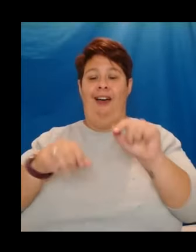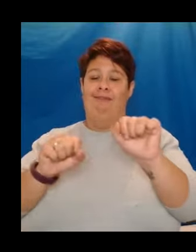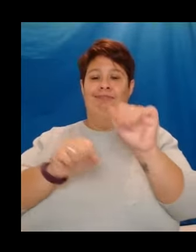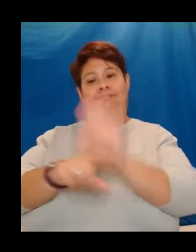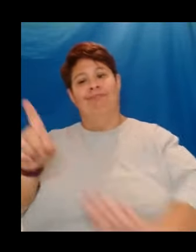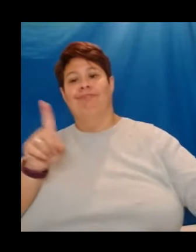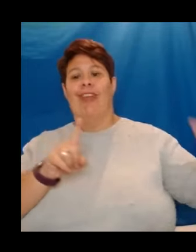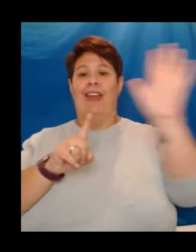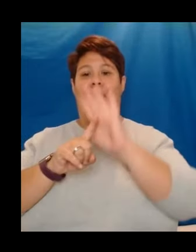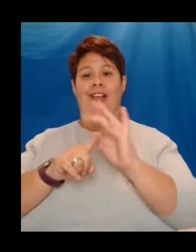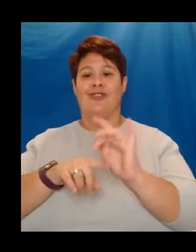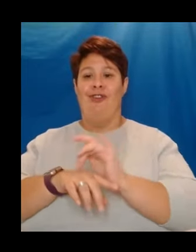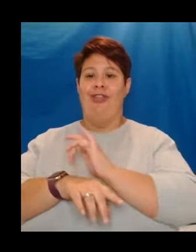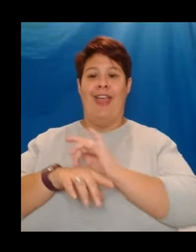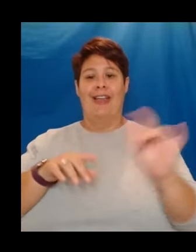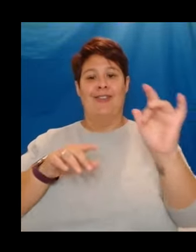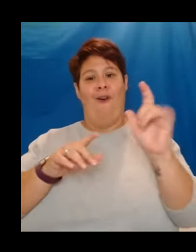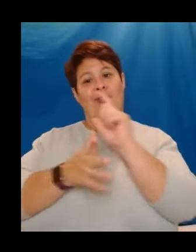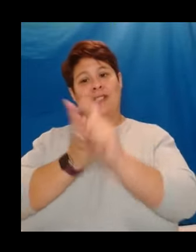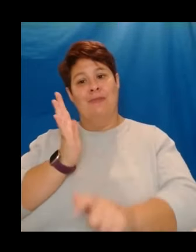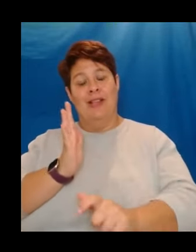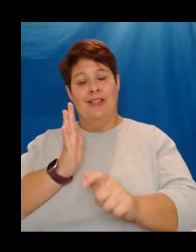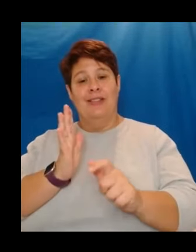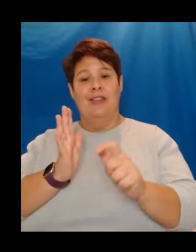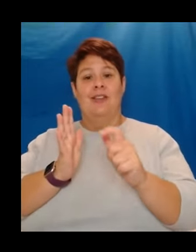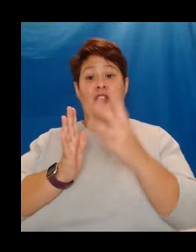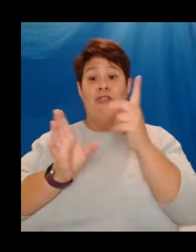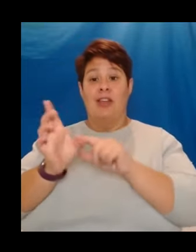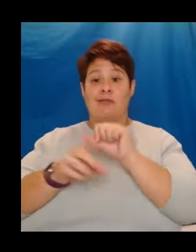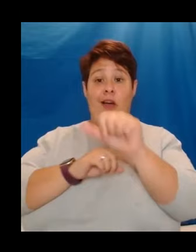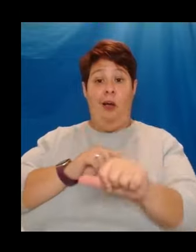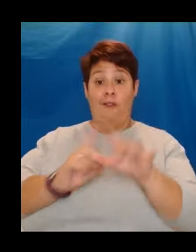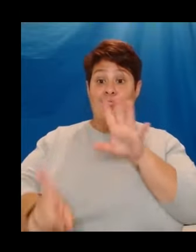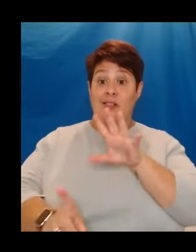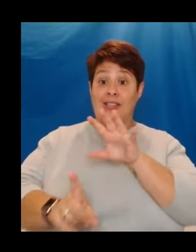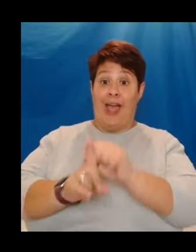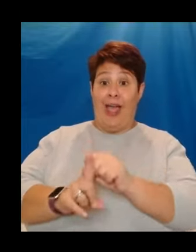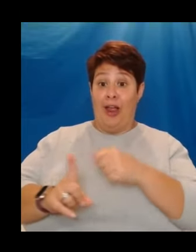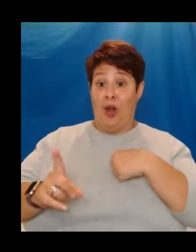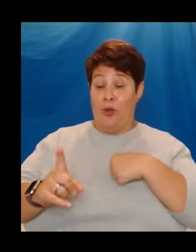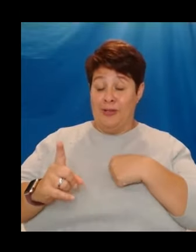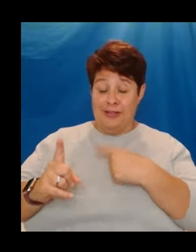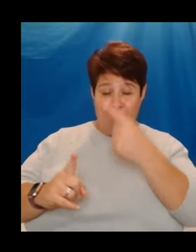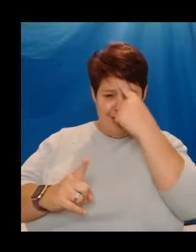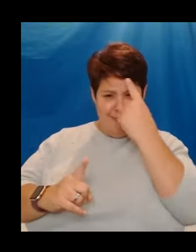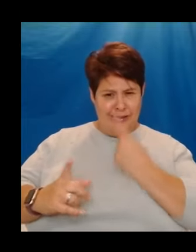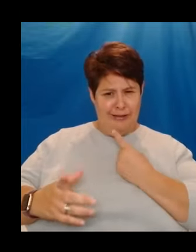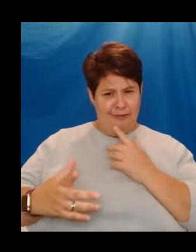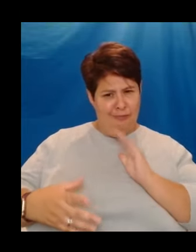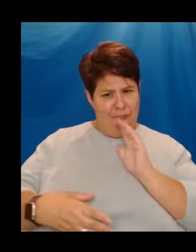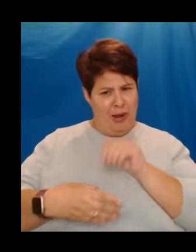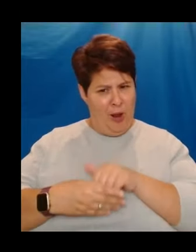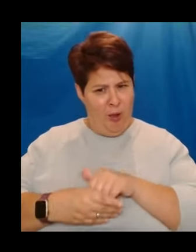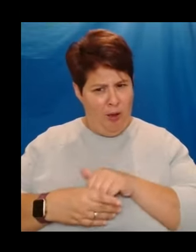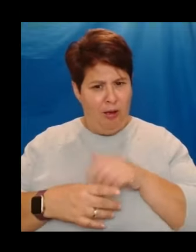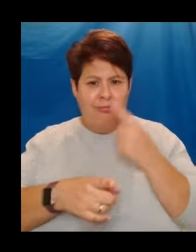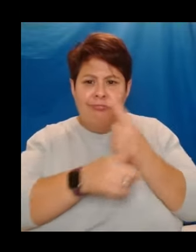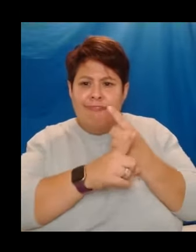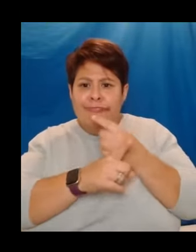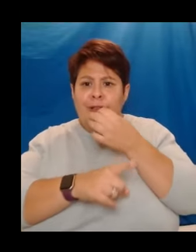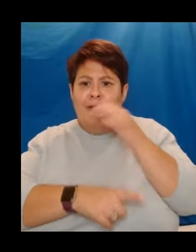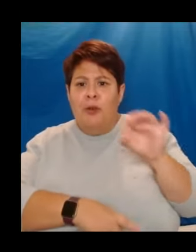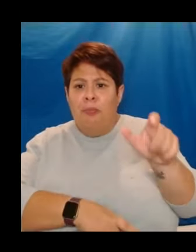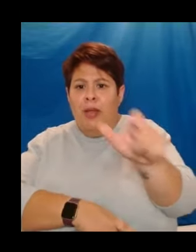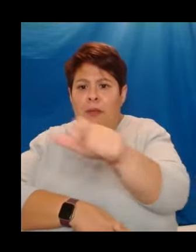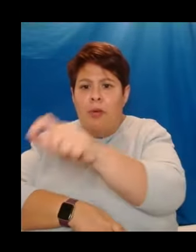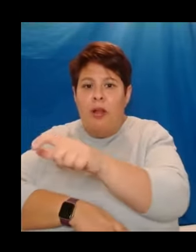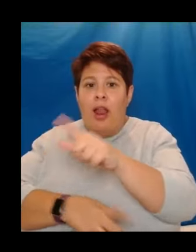country, in my opinion. Three years after my diagnosis, totally unsure as to whether I belonged, and I got talking to a few people, and the great Alex